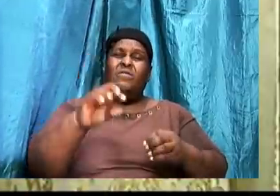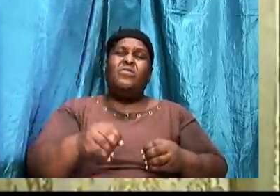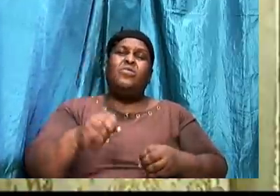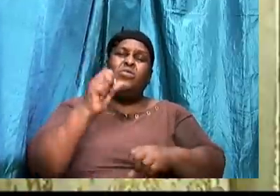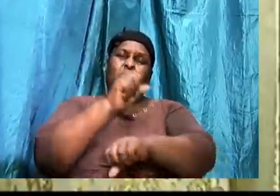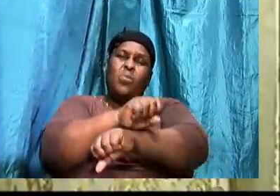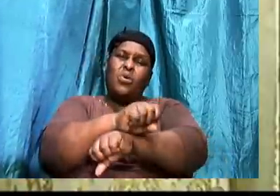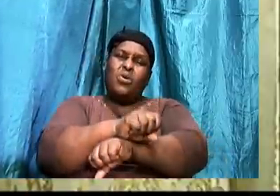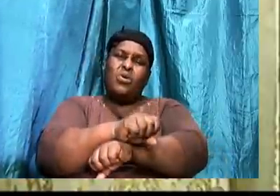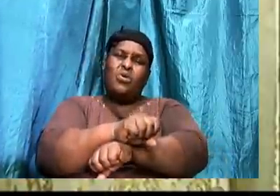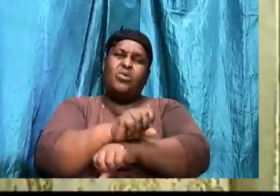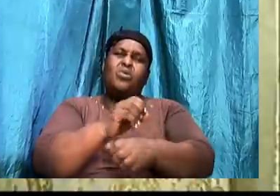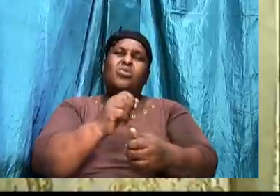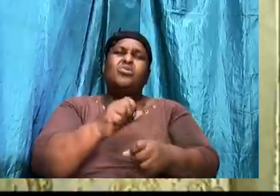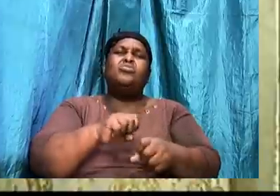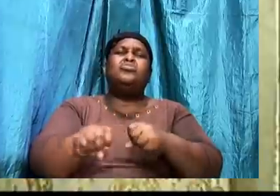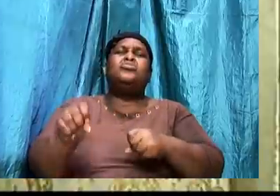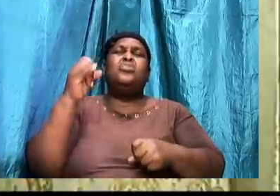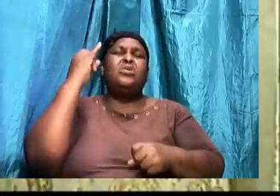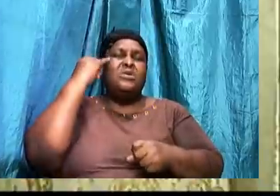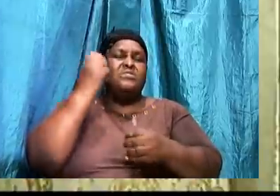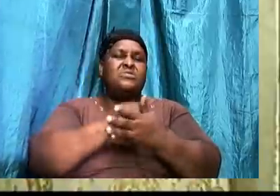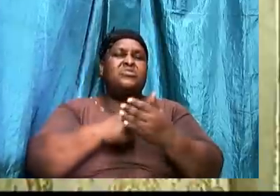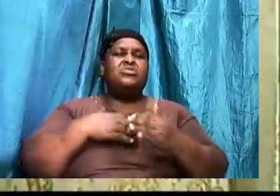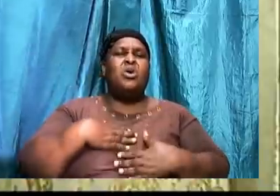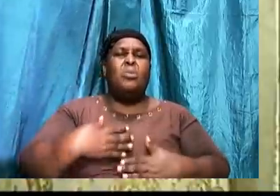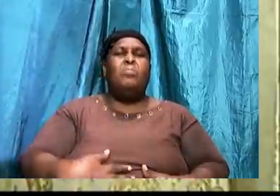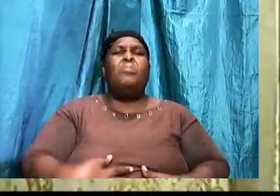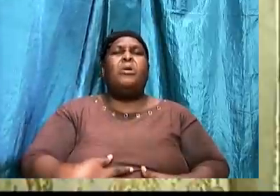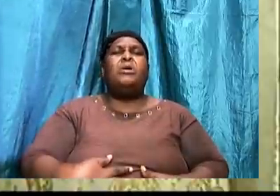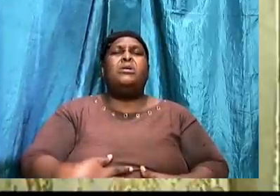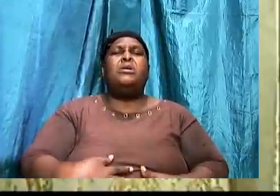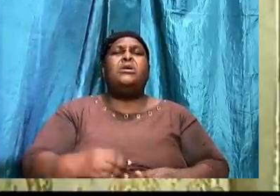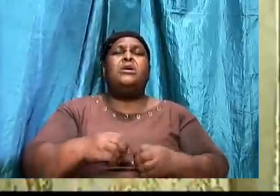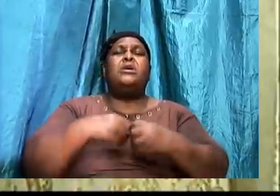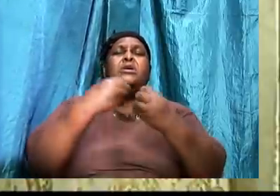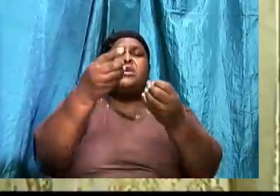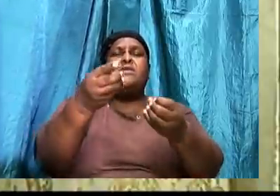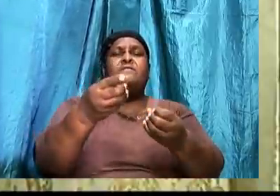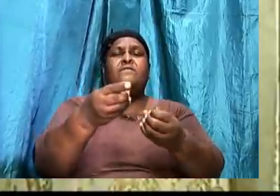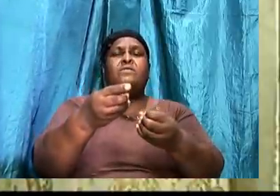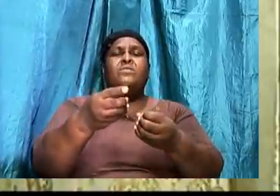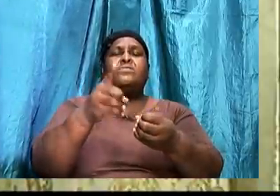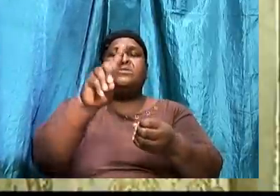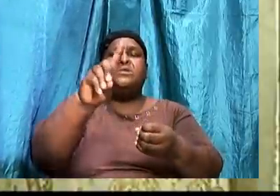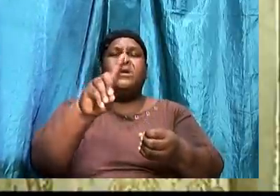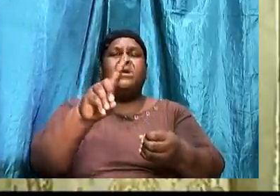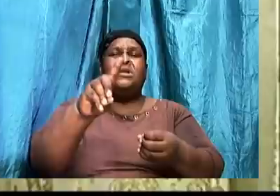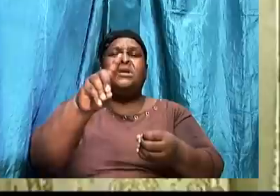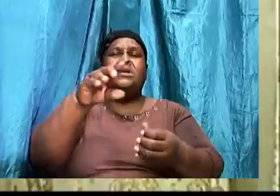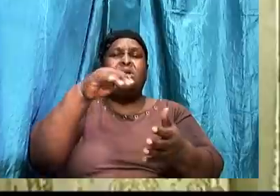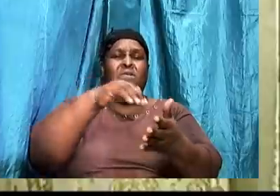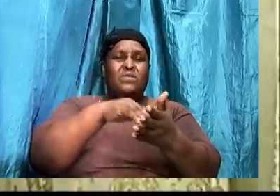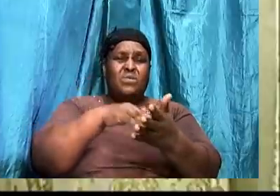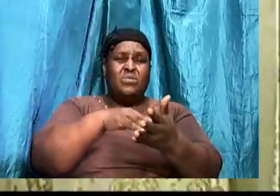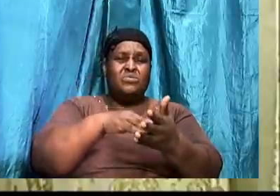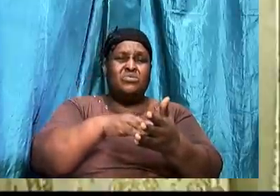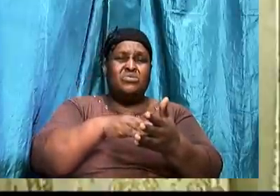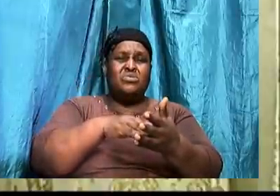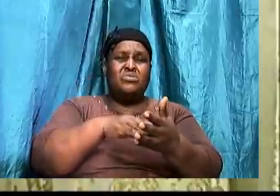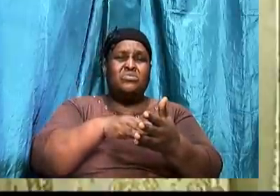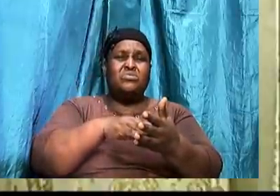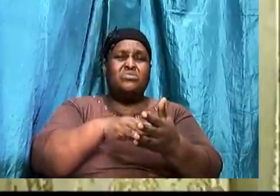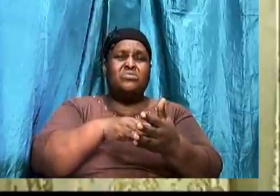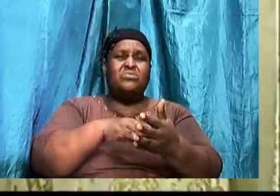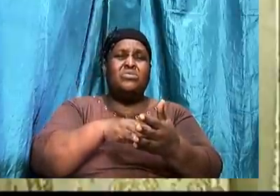So if somebody. Give you. A ten thousand dollars. That is a gift. You can tithe from it. If you choose.